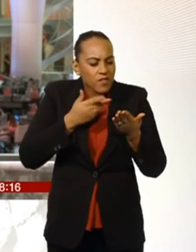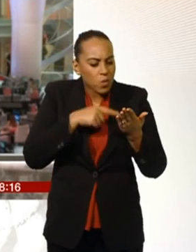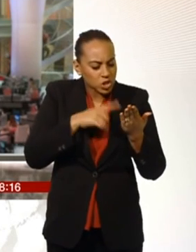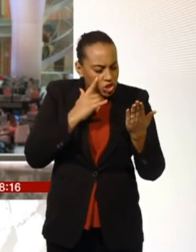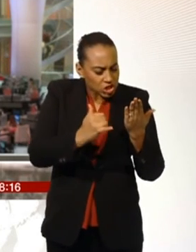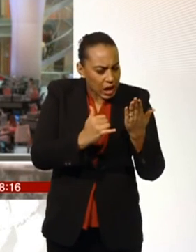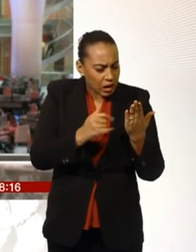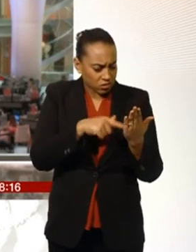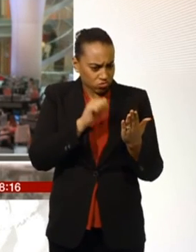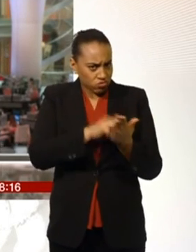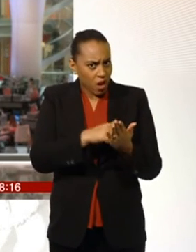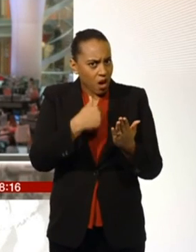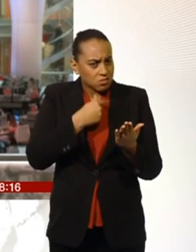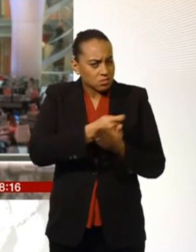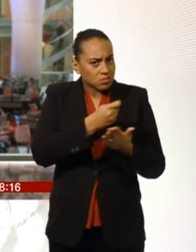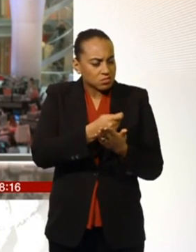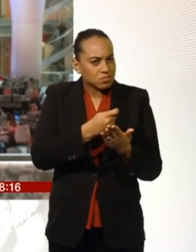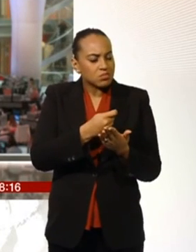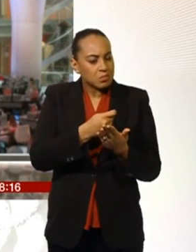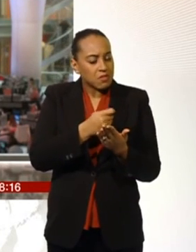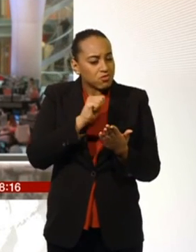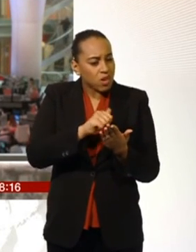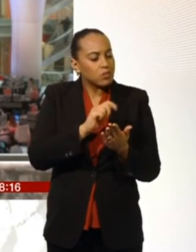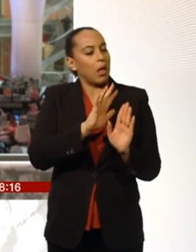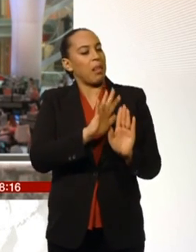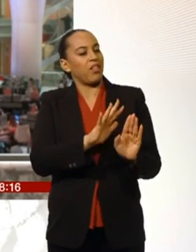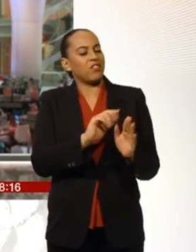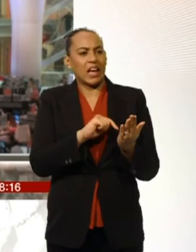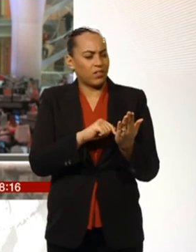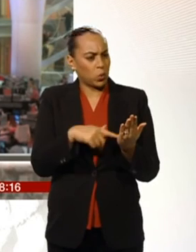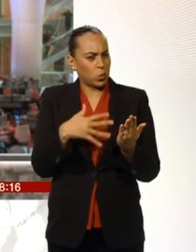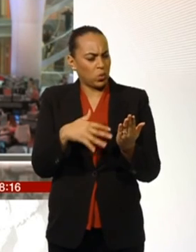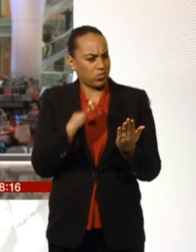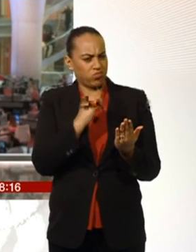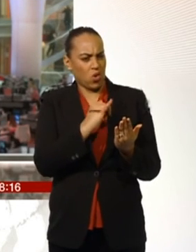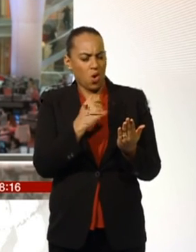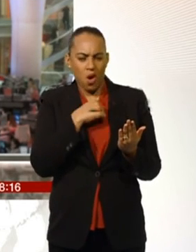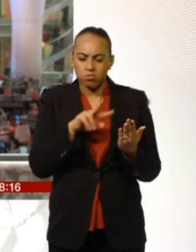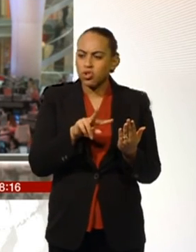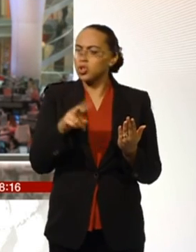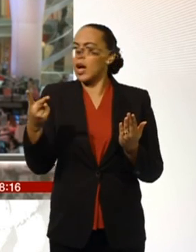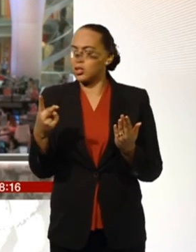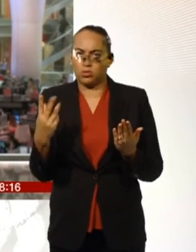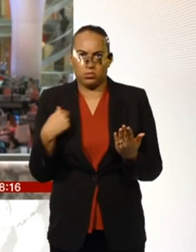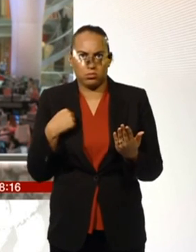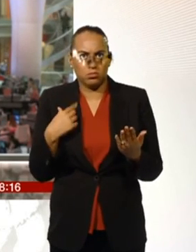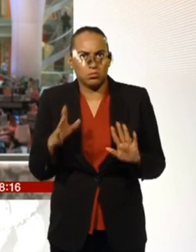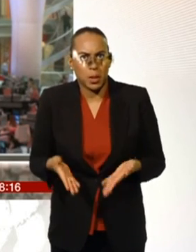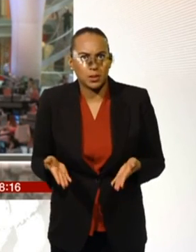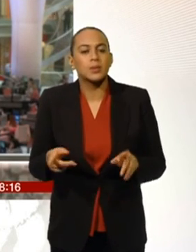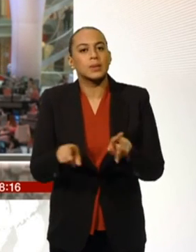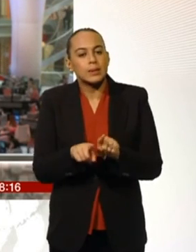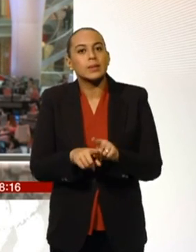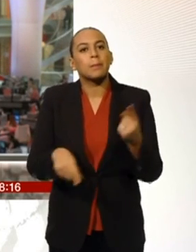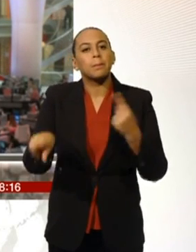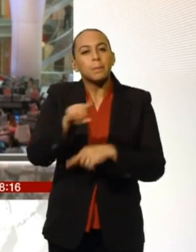that I see whether I'm on the best deal if I am I leave it if I'm not then I'll change the tariff of that supplier you know we're trying to get people to engage more in the